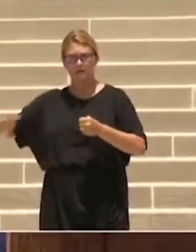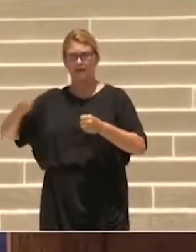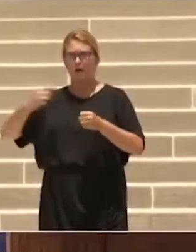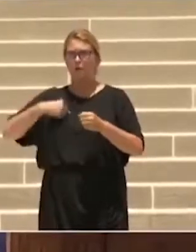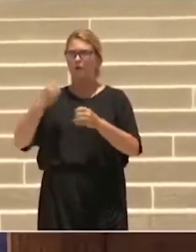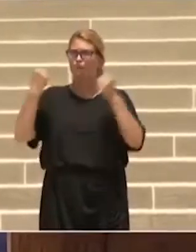happen on June 30th.